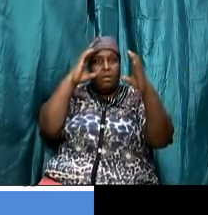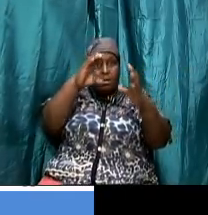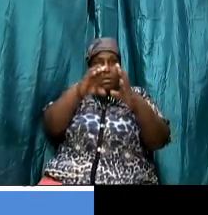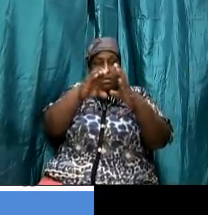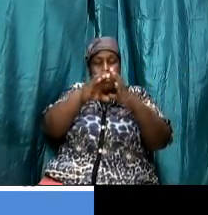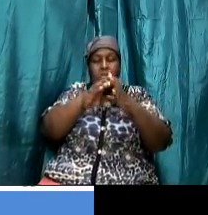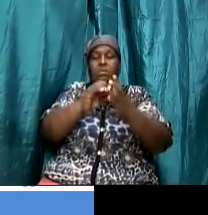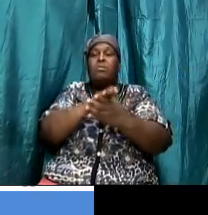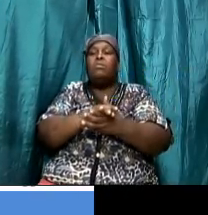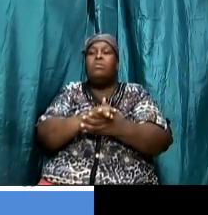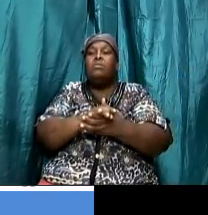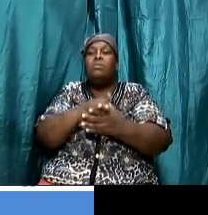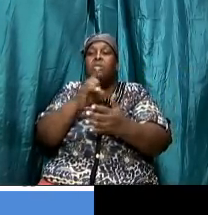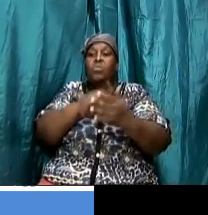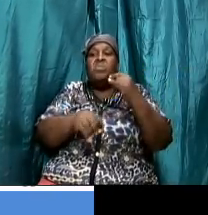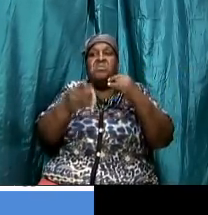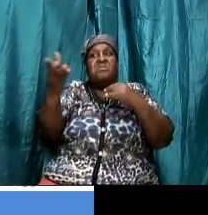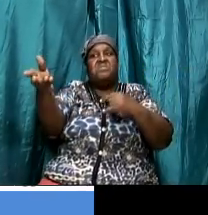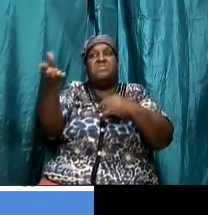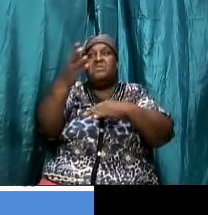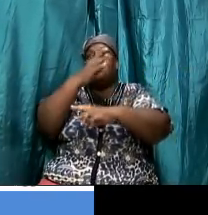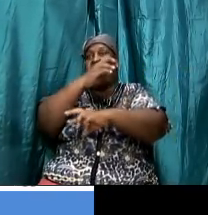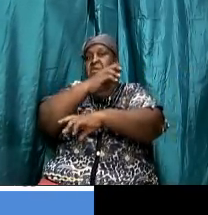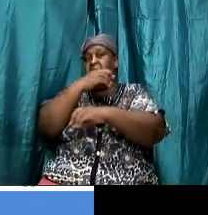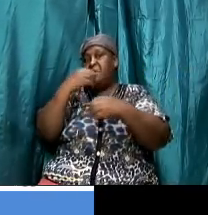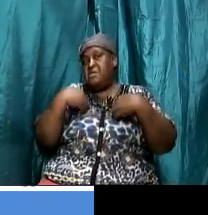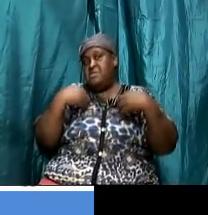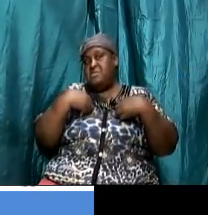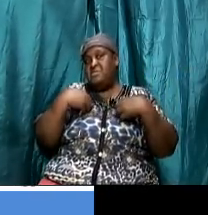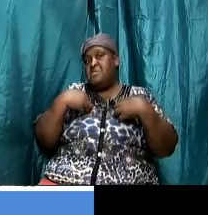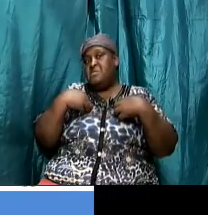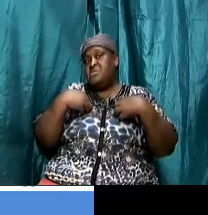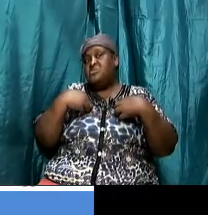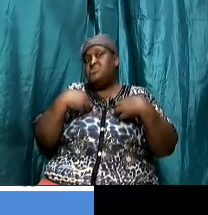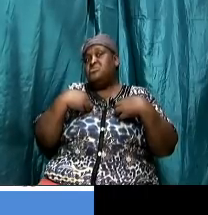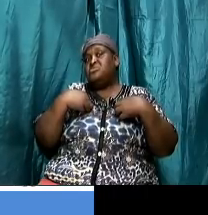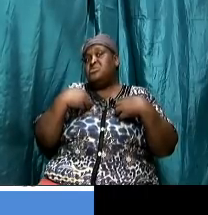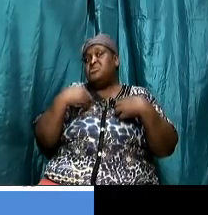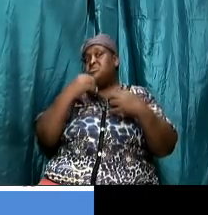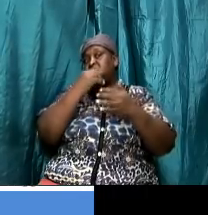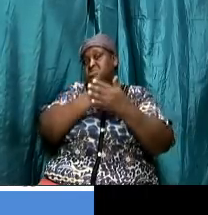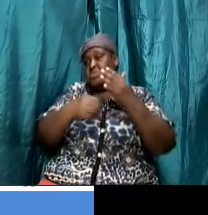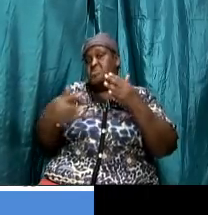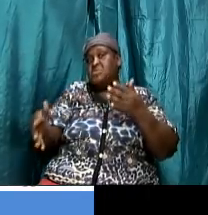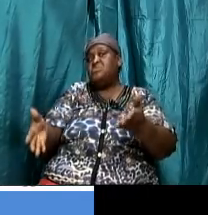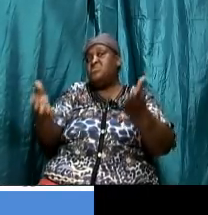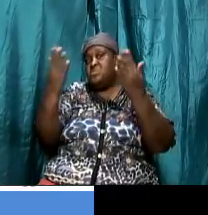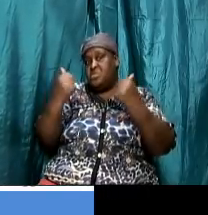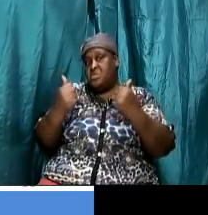what they had was just the shadow what they had was just the sketch